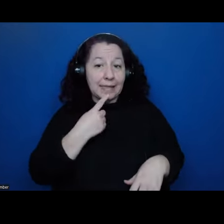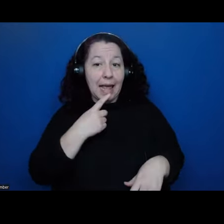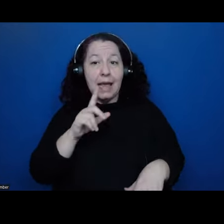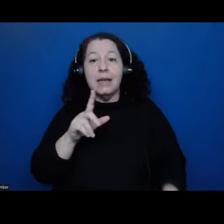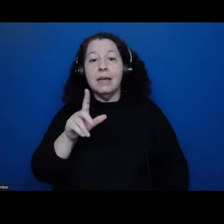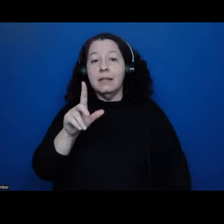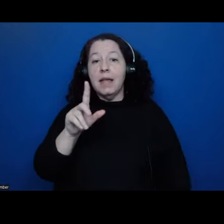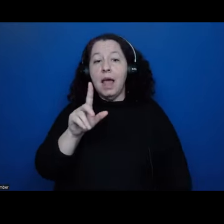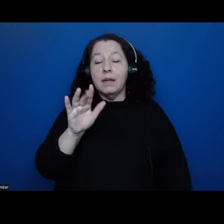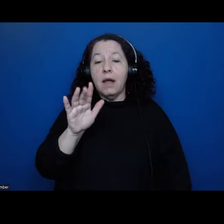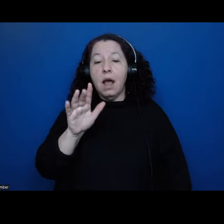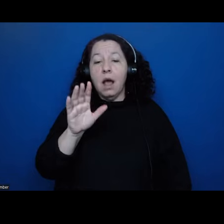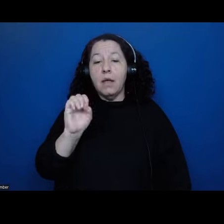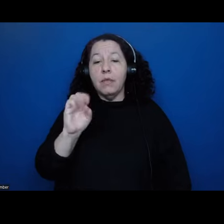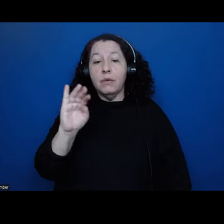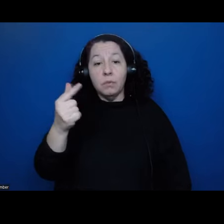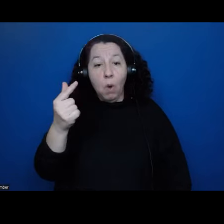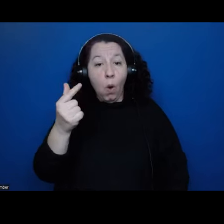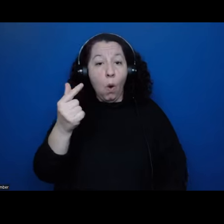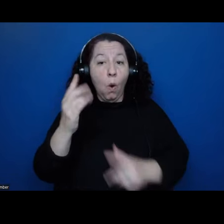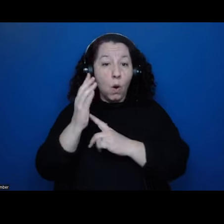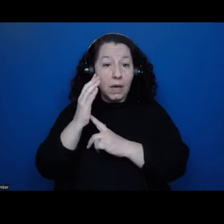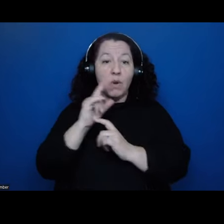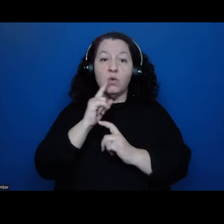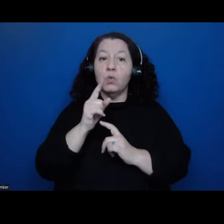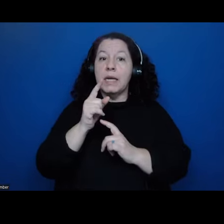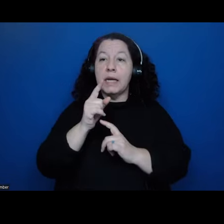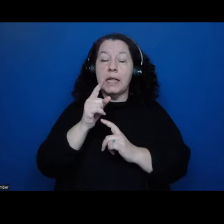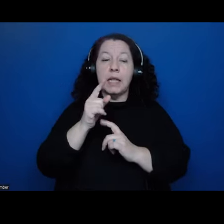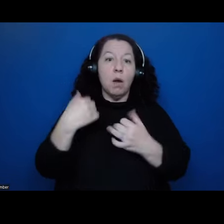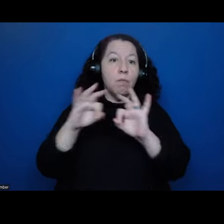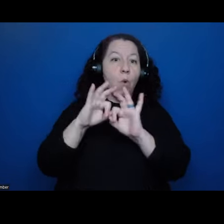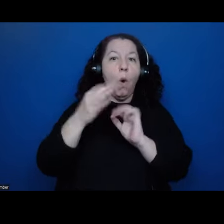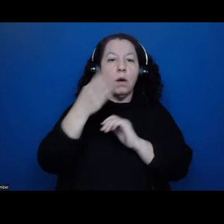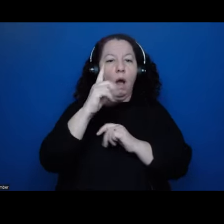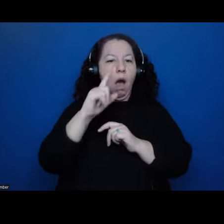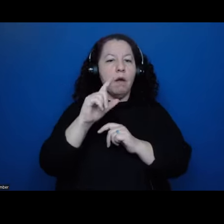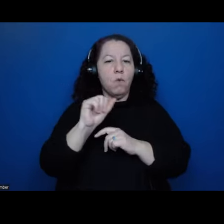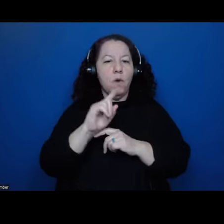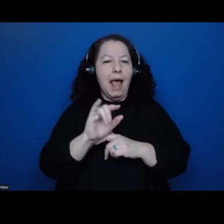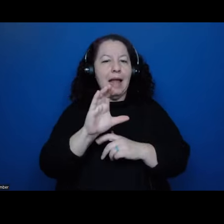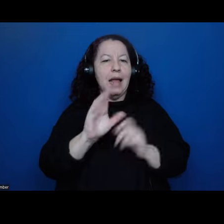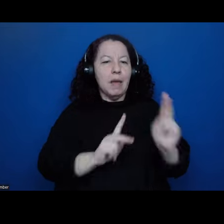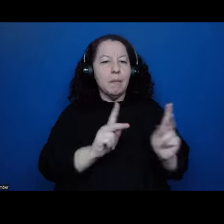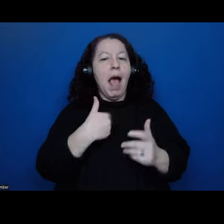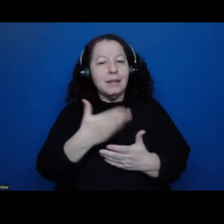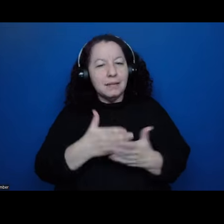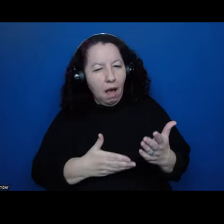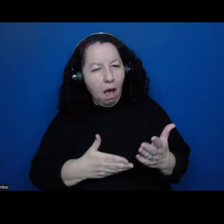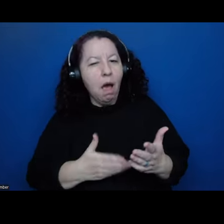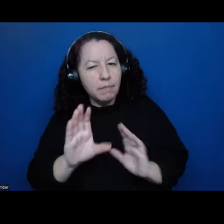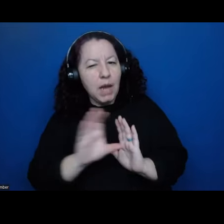mirror, um, who was a real high god for the Aztecs, had some attributes of being moralizing. We have references